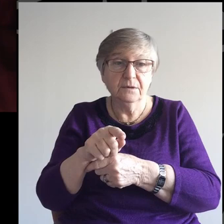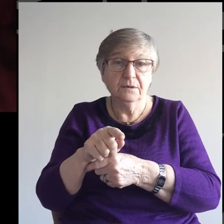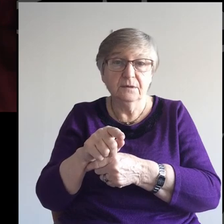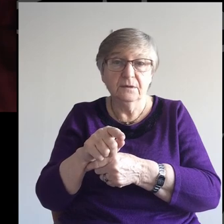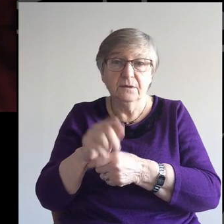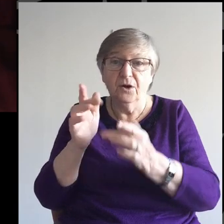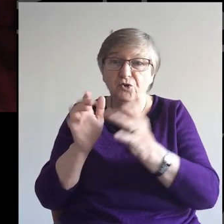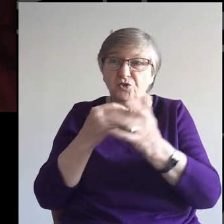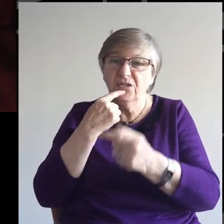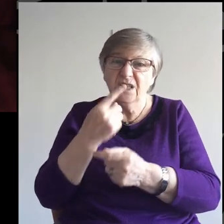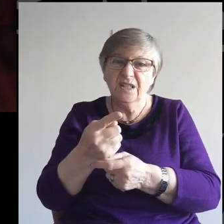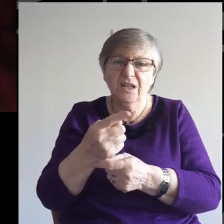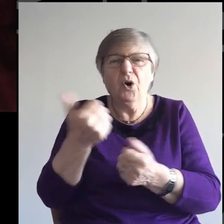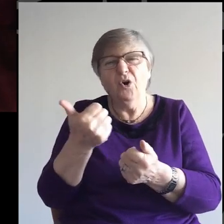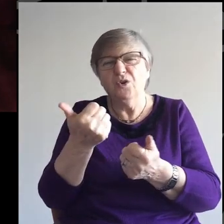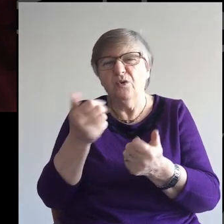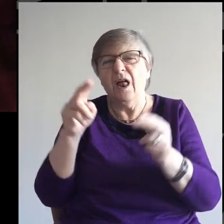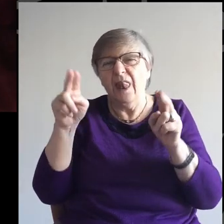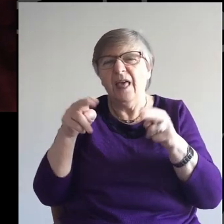that he's kind of toned that down?